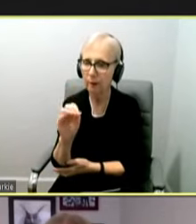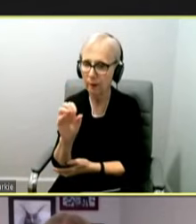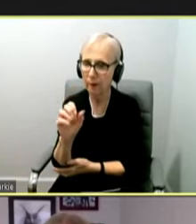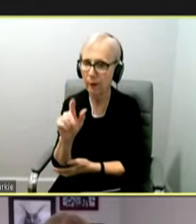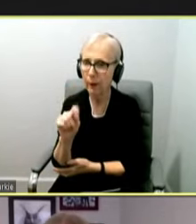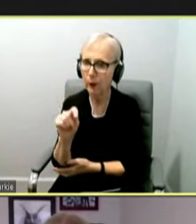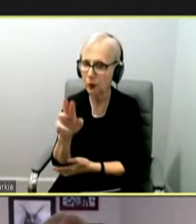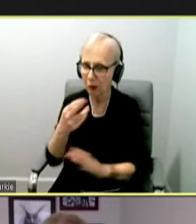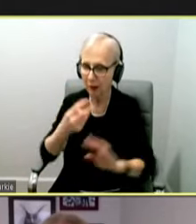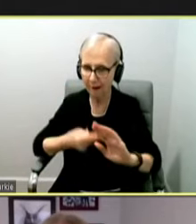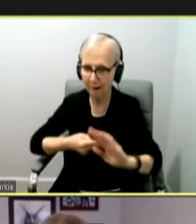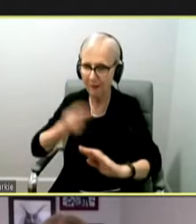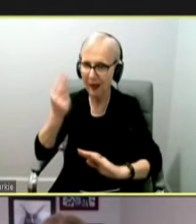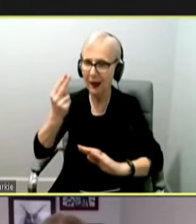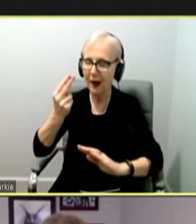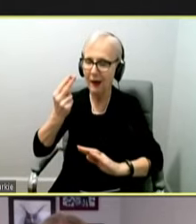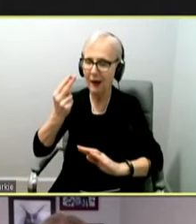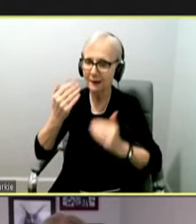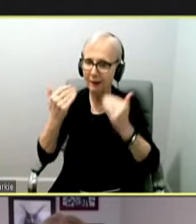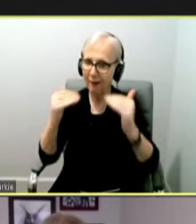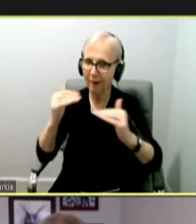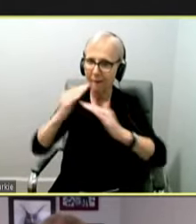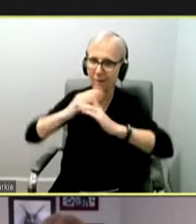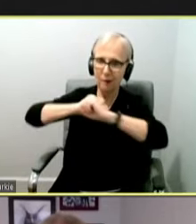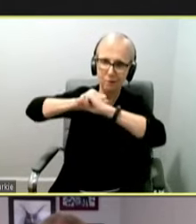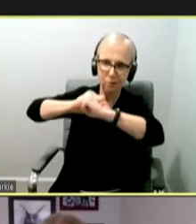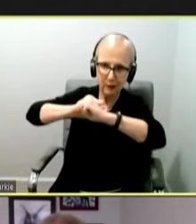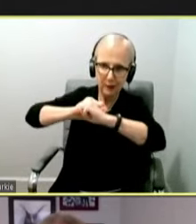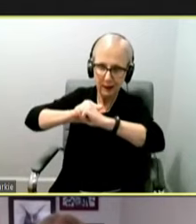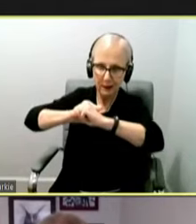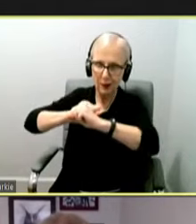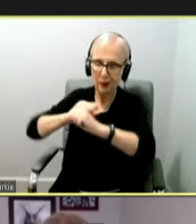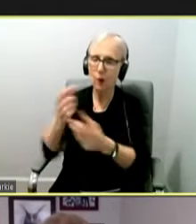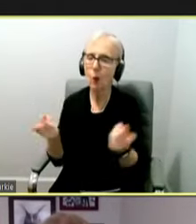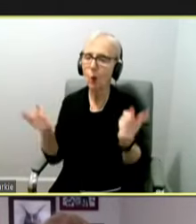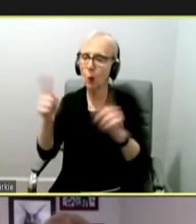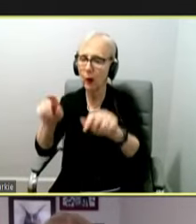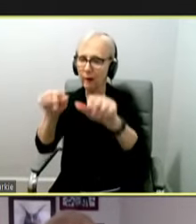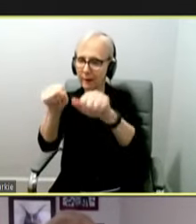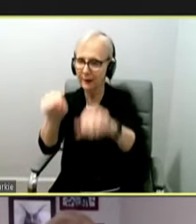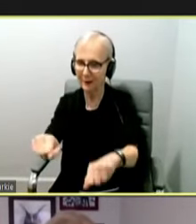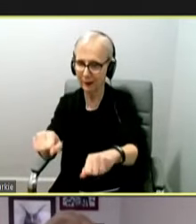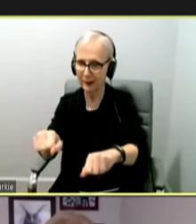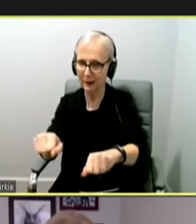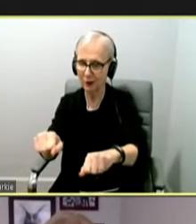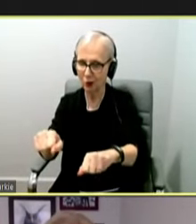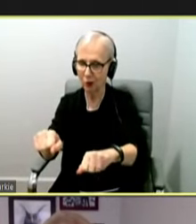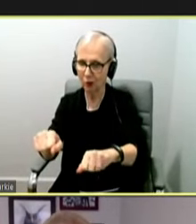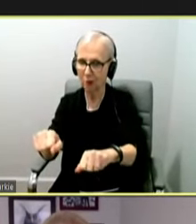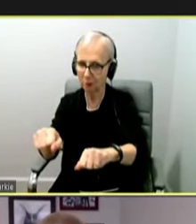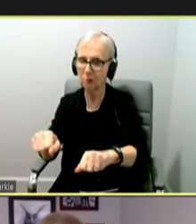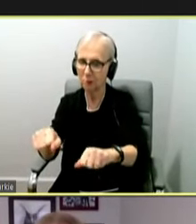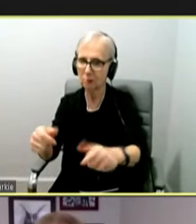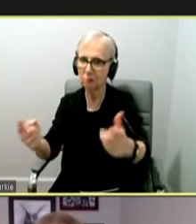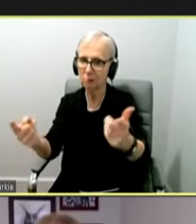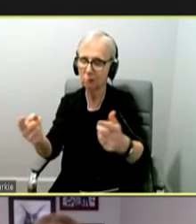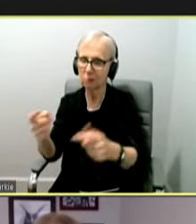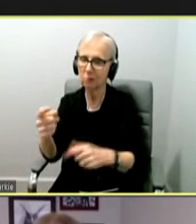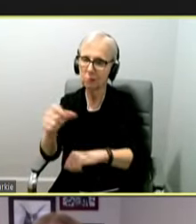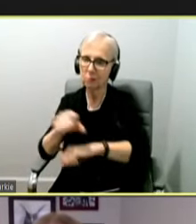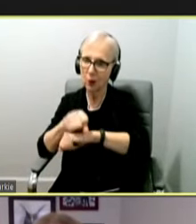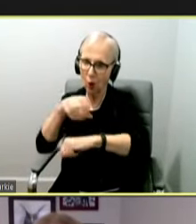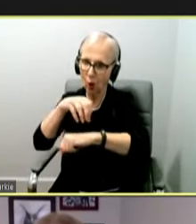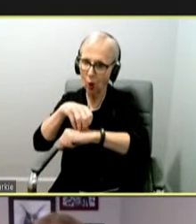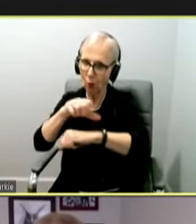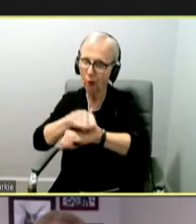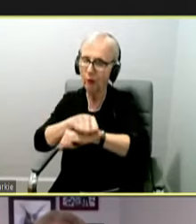highest level of antibody or immune protection when a potential exposure does occur for an individual. And then it's all of the other